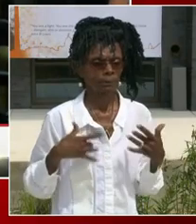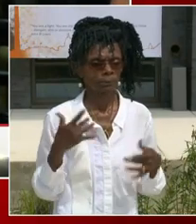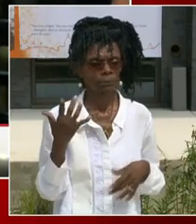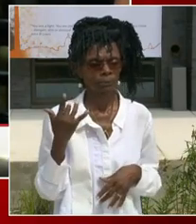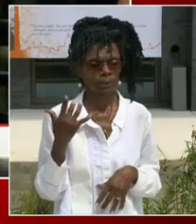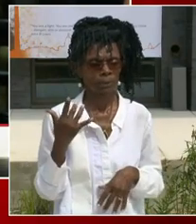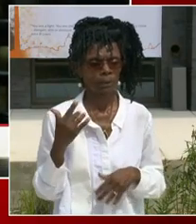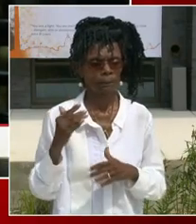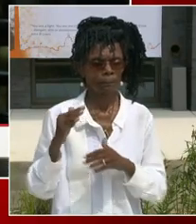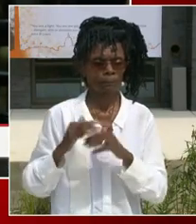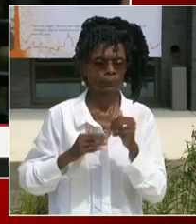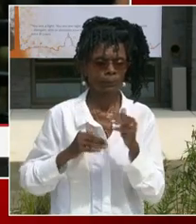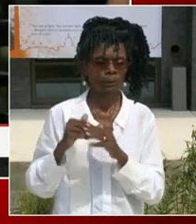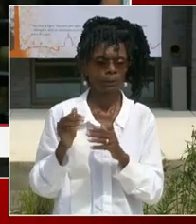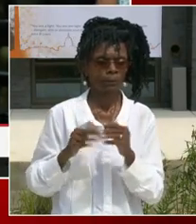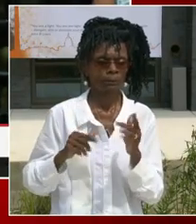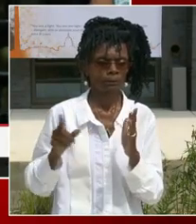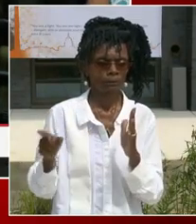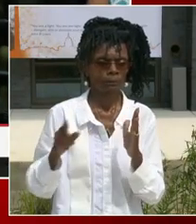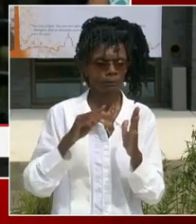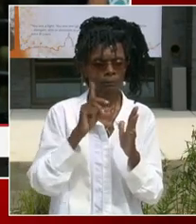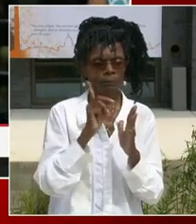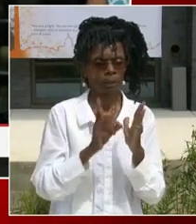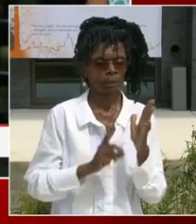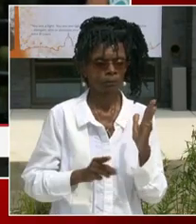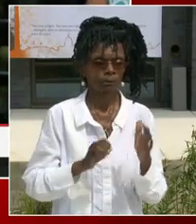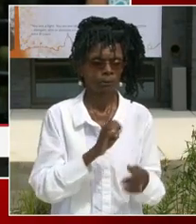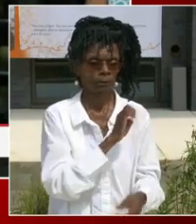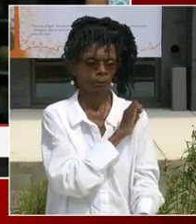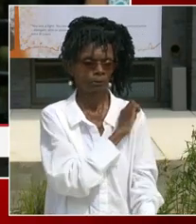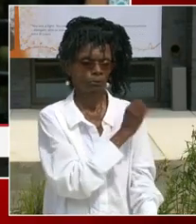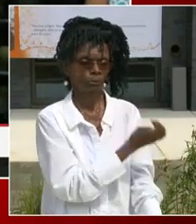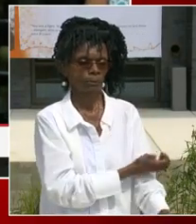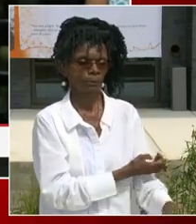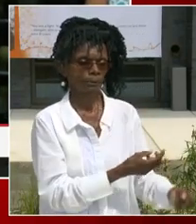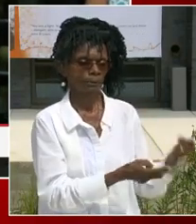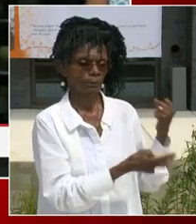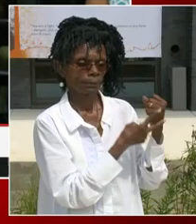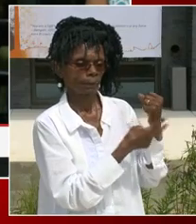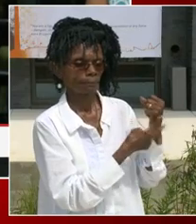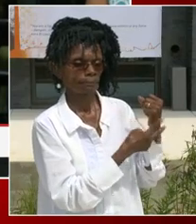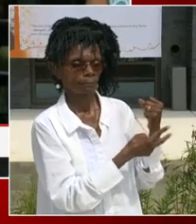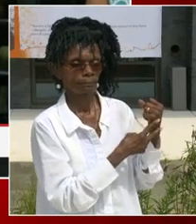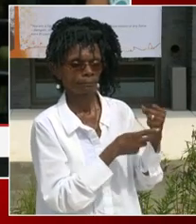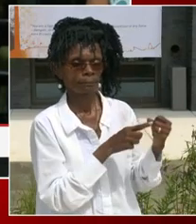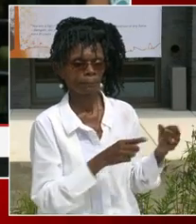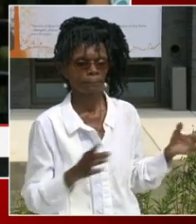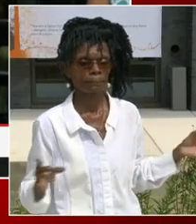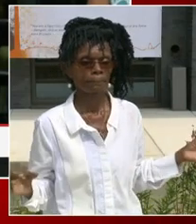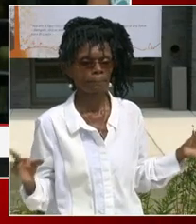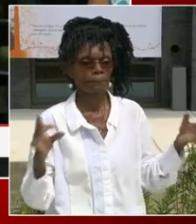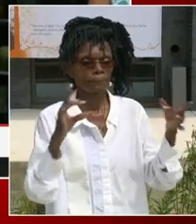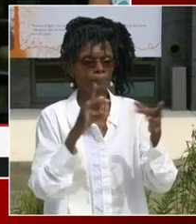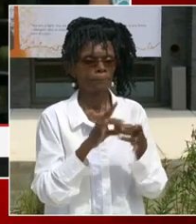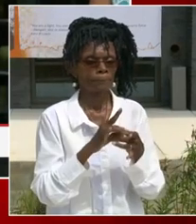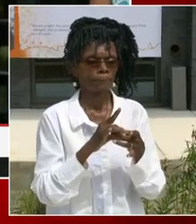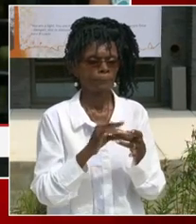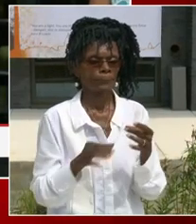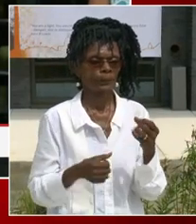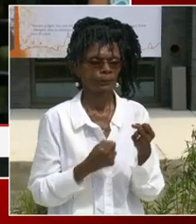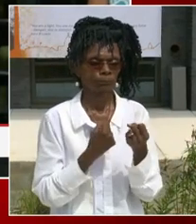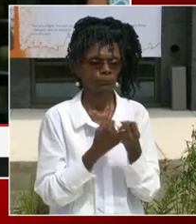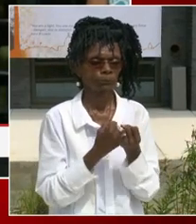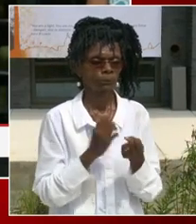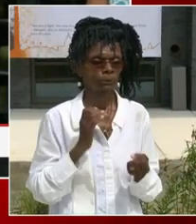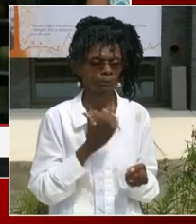energy and sustainability elements, creating a net zero facility for our students. The Lewis Elementary